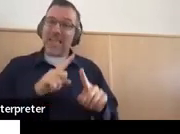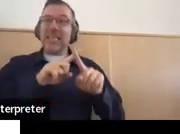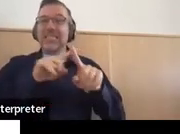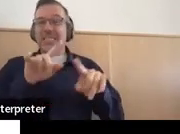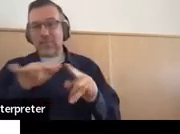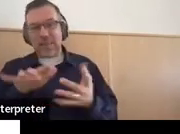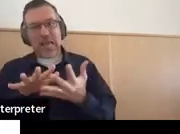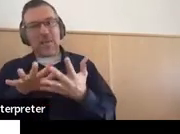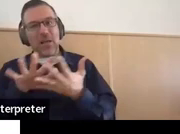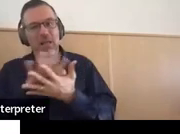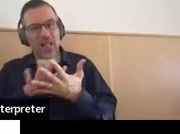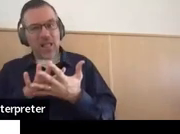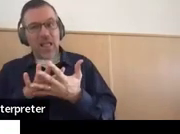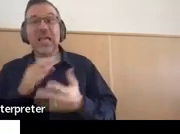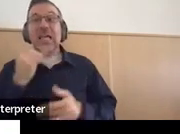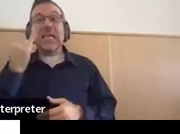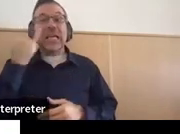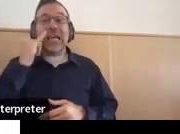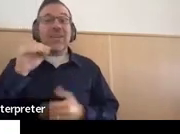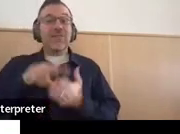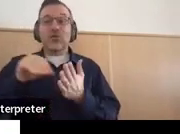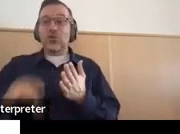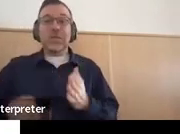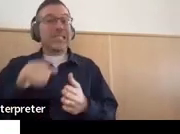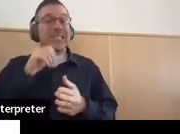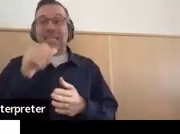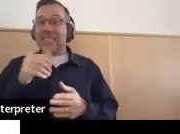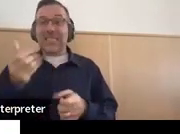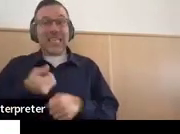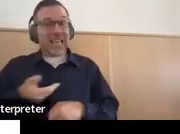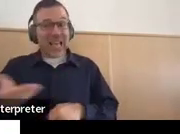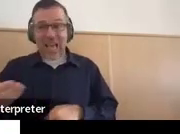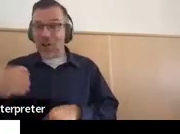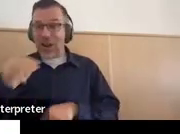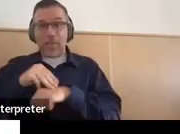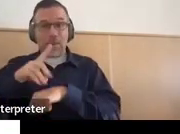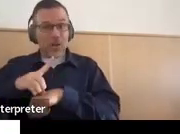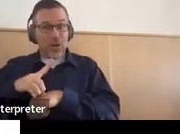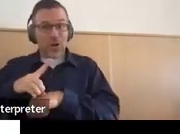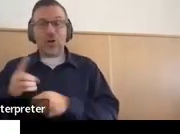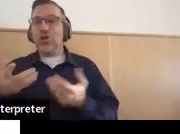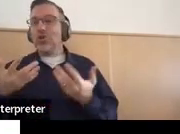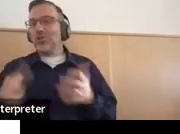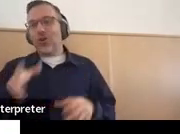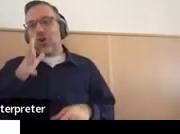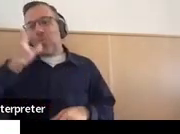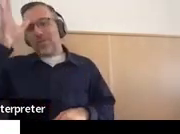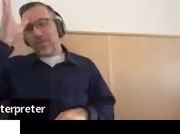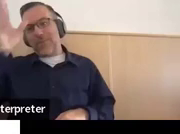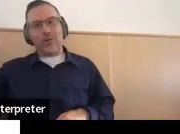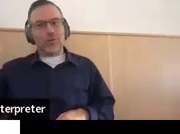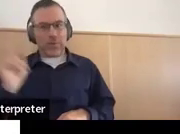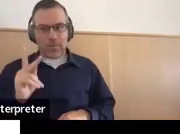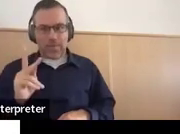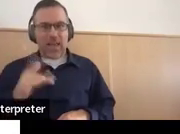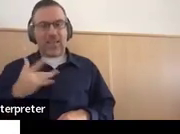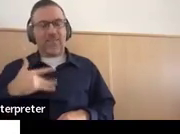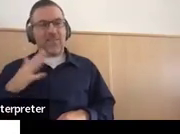doesn't get a job at McDonald's, for example. We don't want the parents to come back and be upset about that.